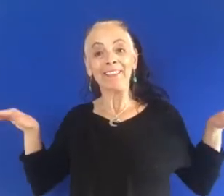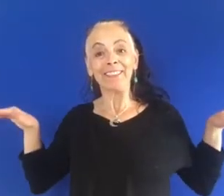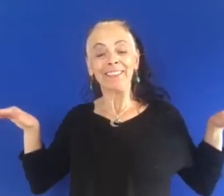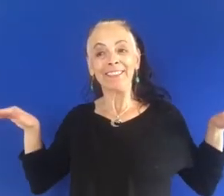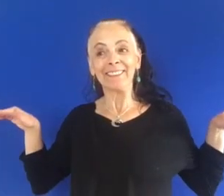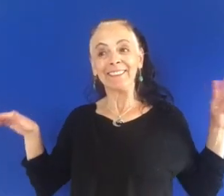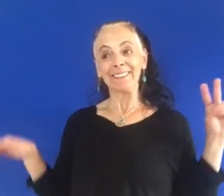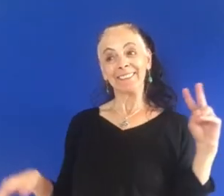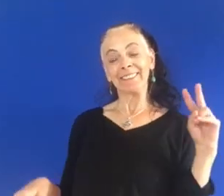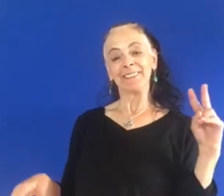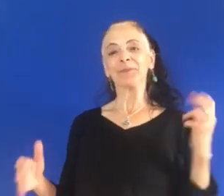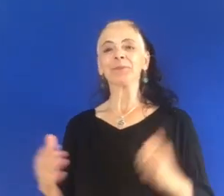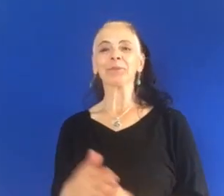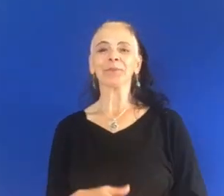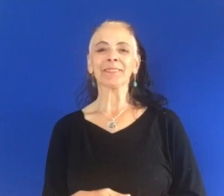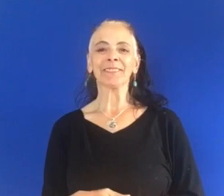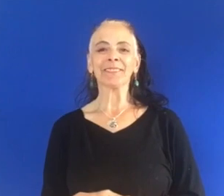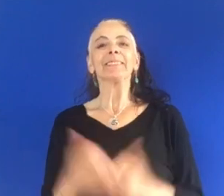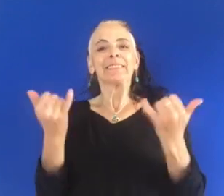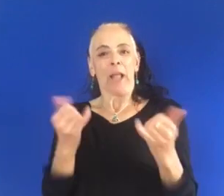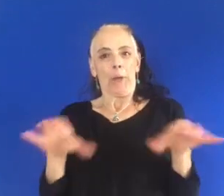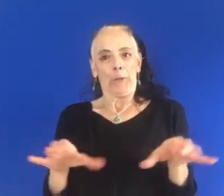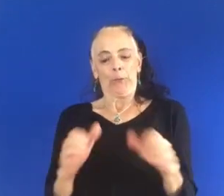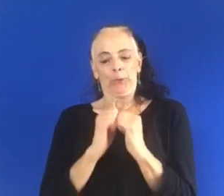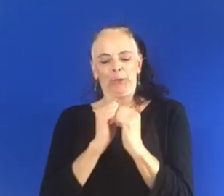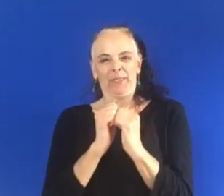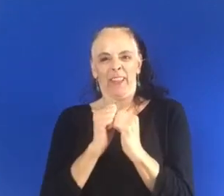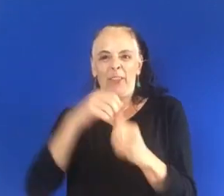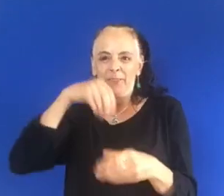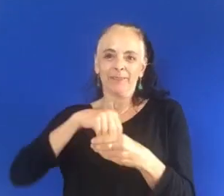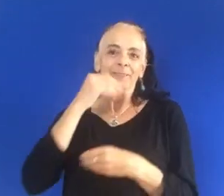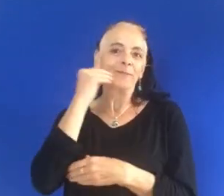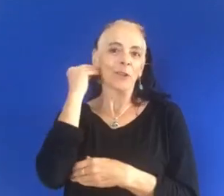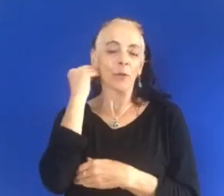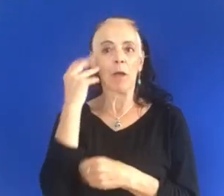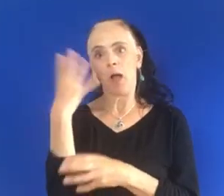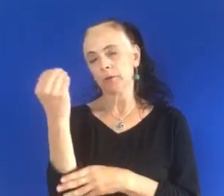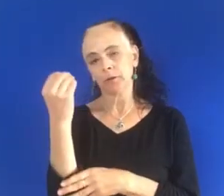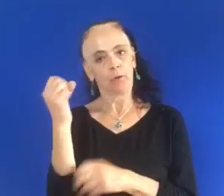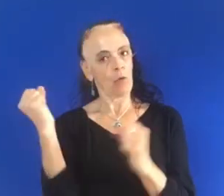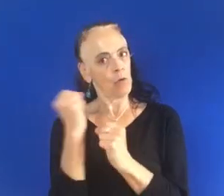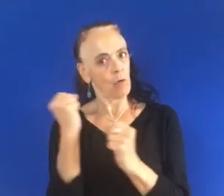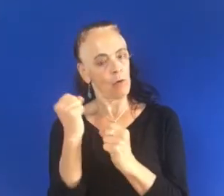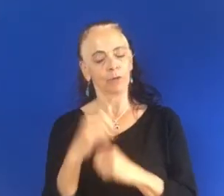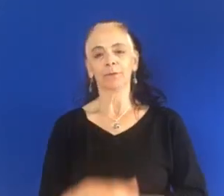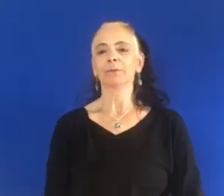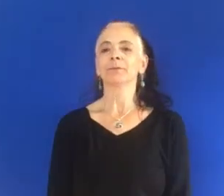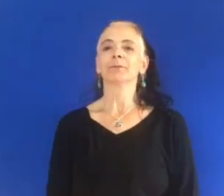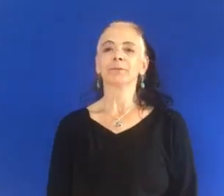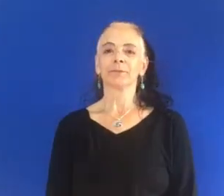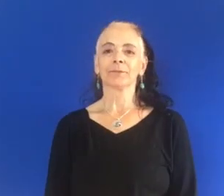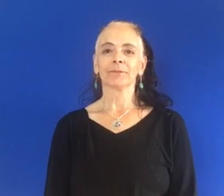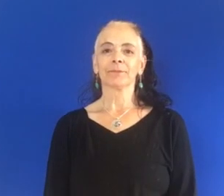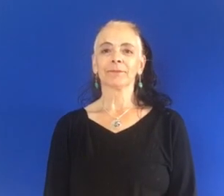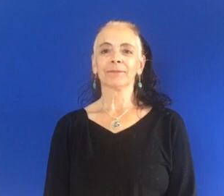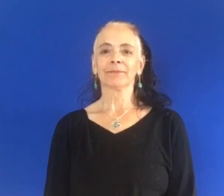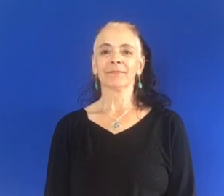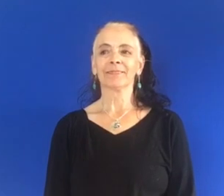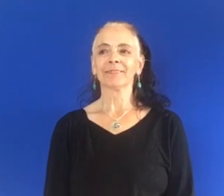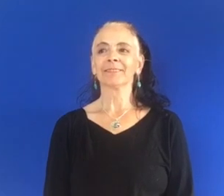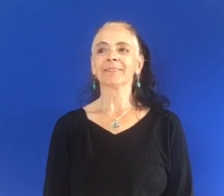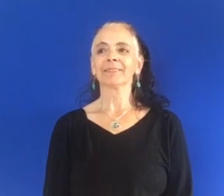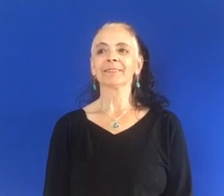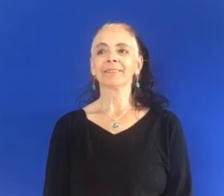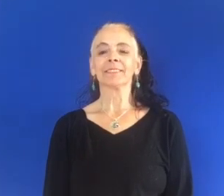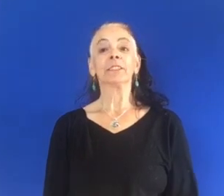Now we try to do snow angels here inside because outside it's so so cold. Now we can